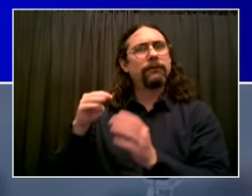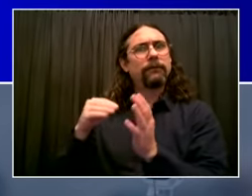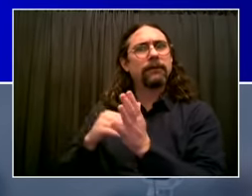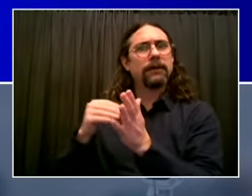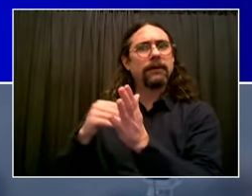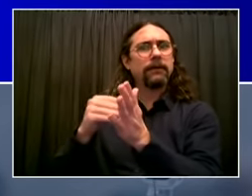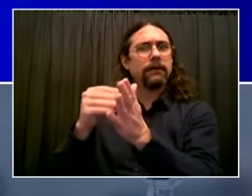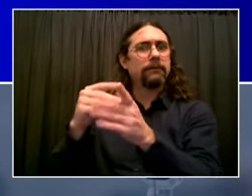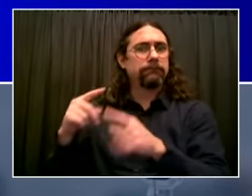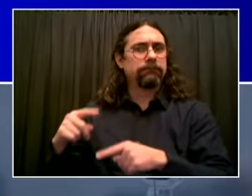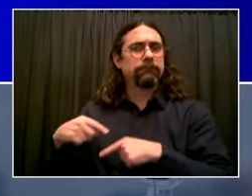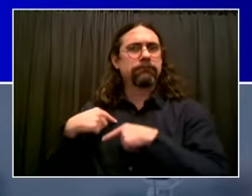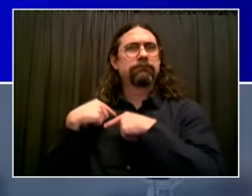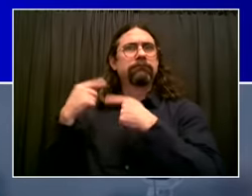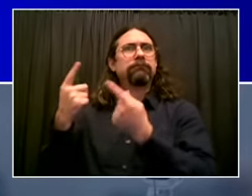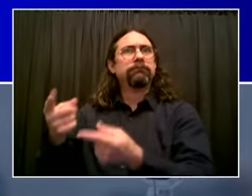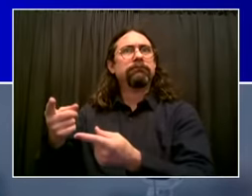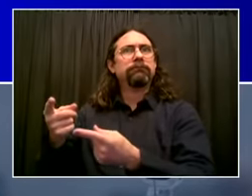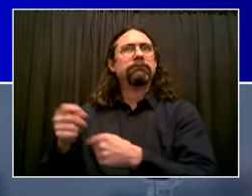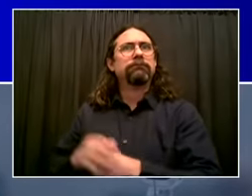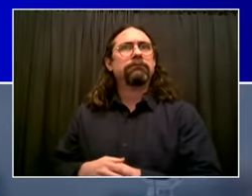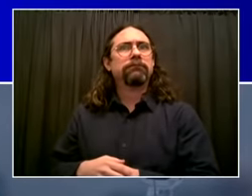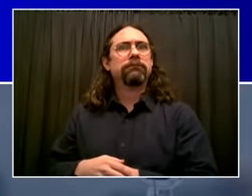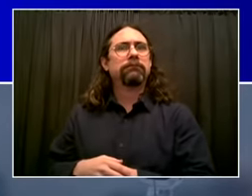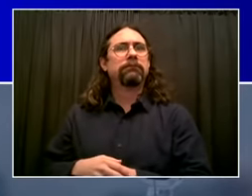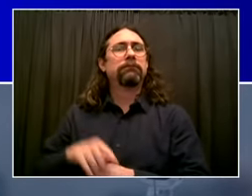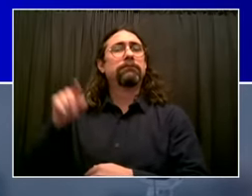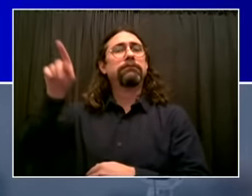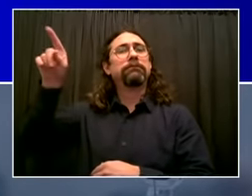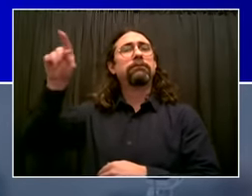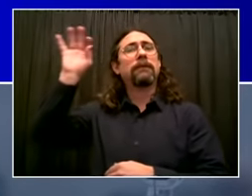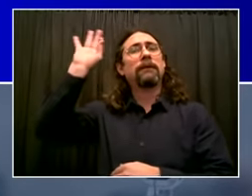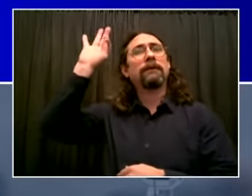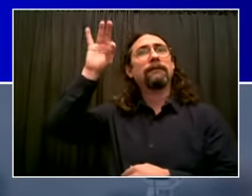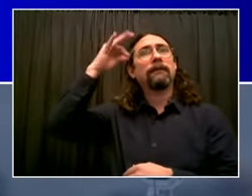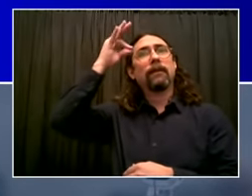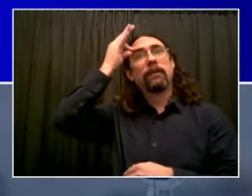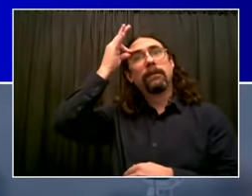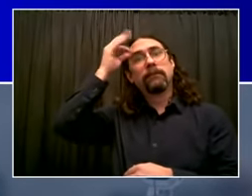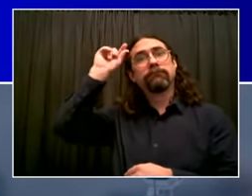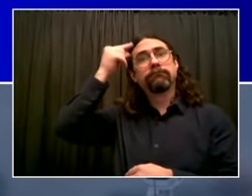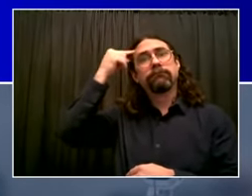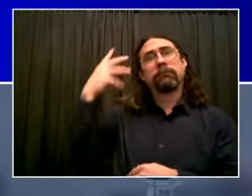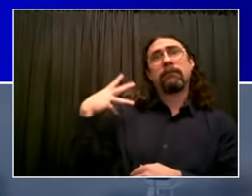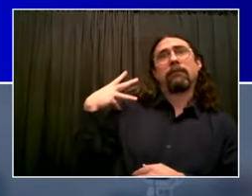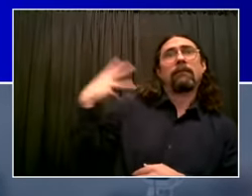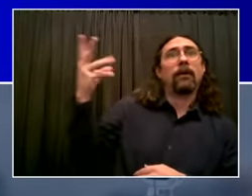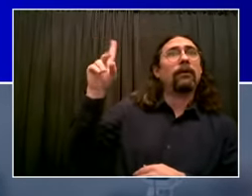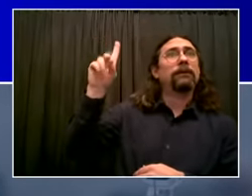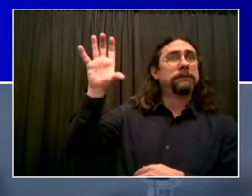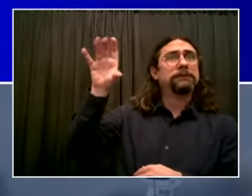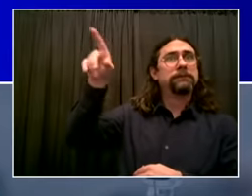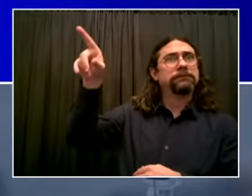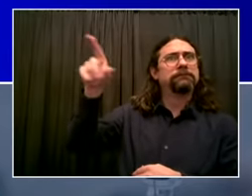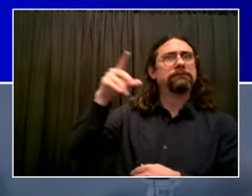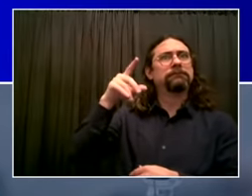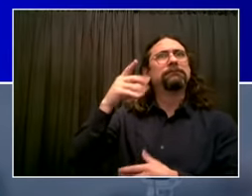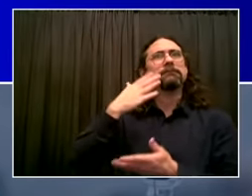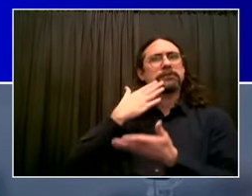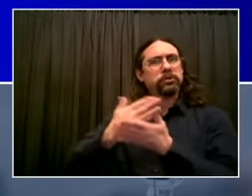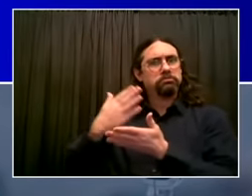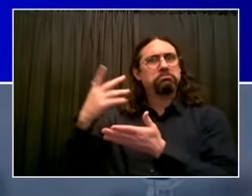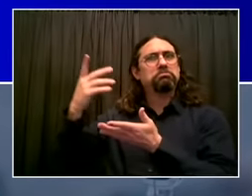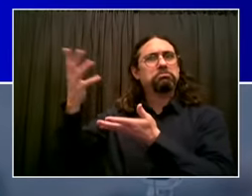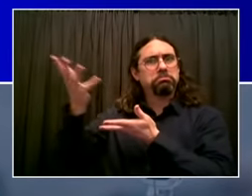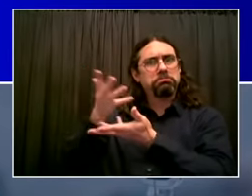the federal government worked to make sure that more pharmaceutical companies are getting into the work of creating the vaccine. The thing we need the most, supply, supply, supply.